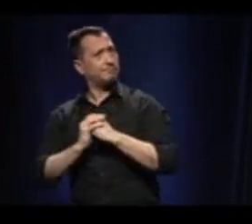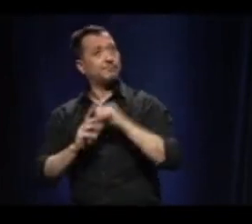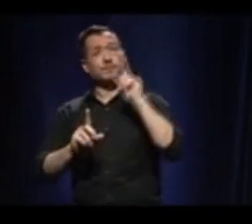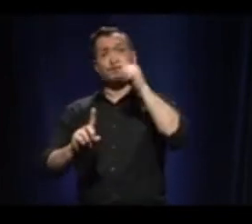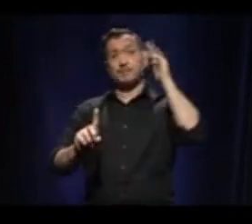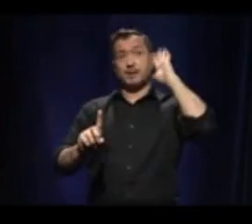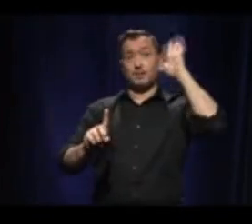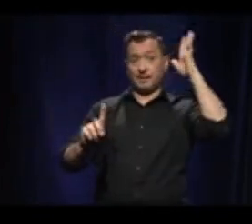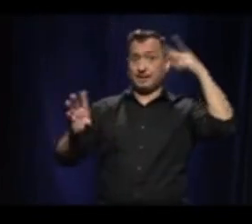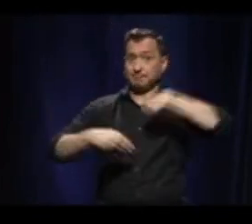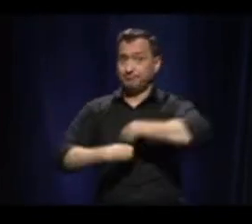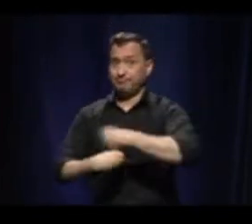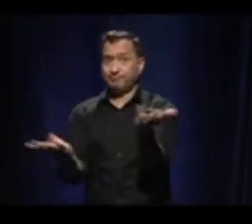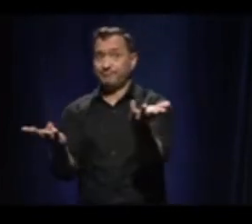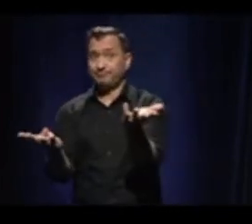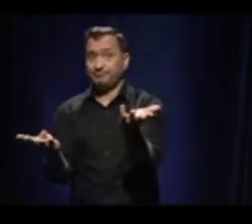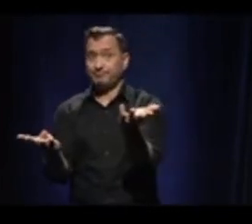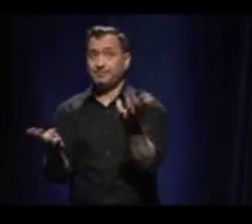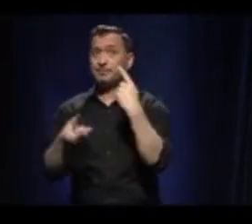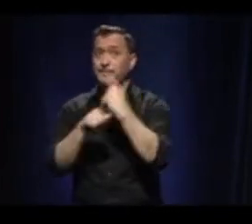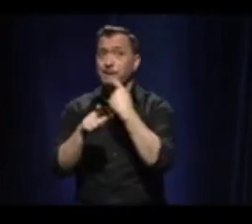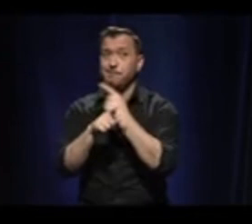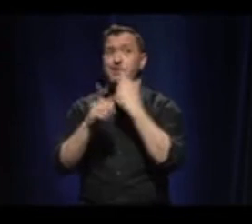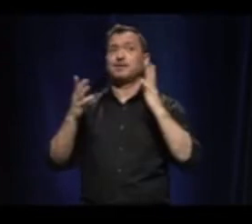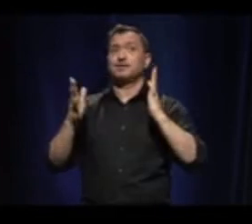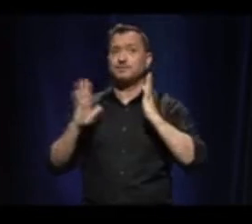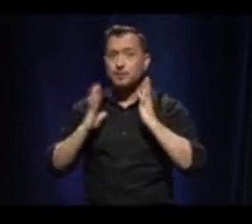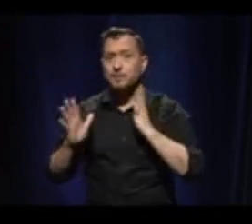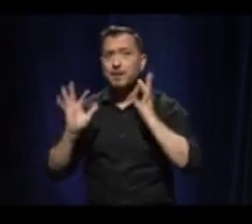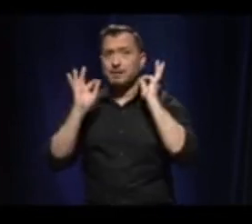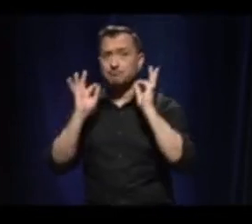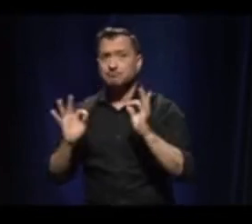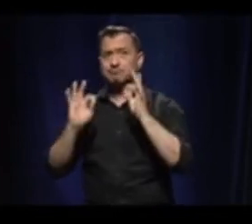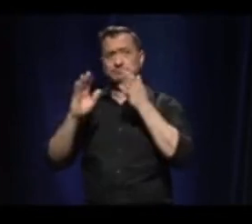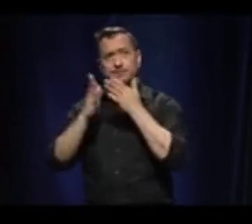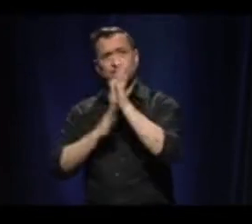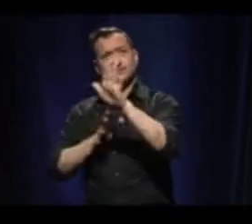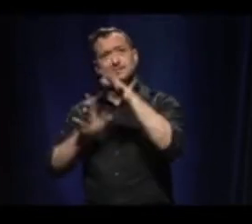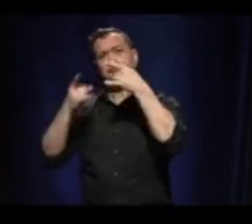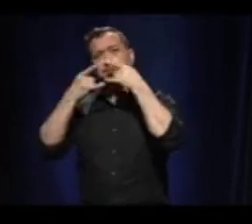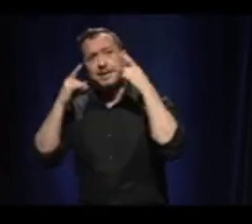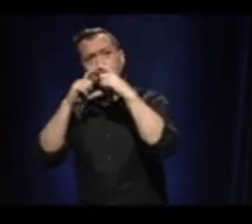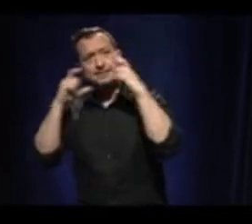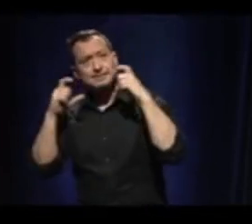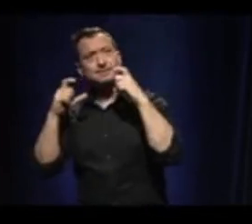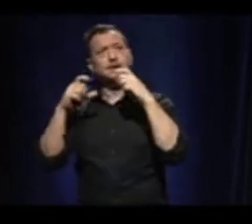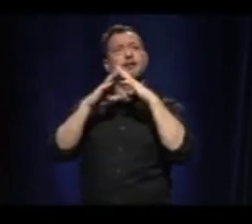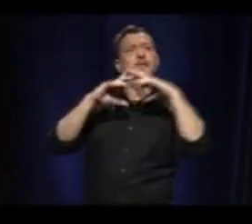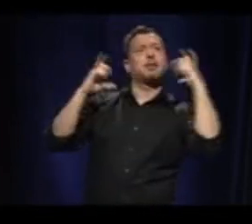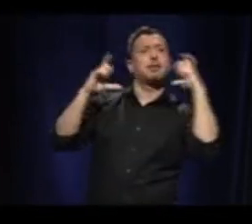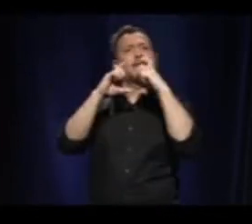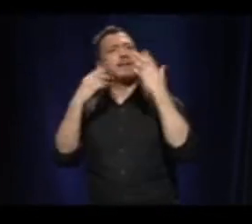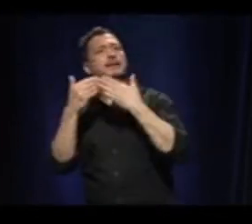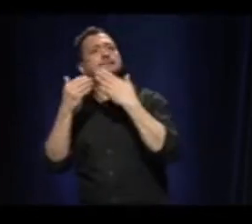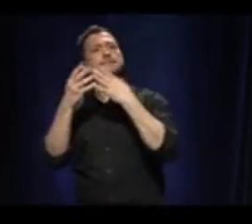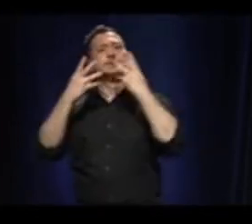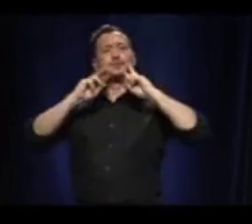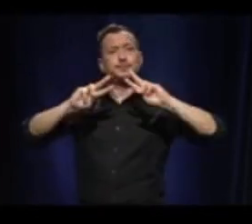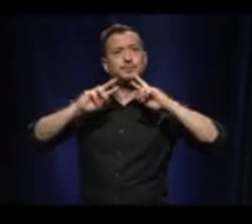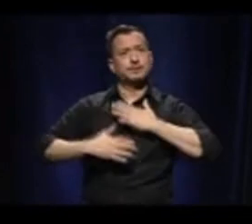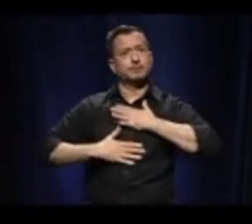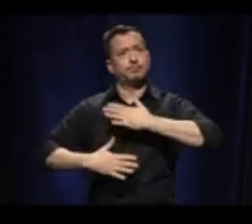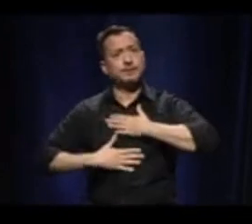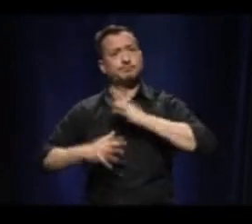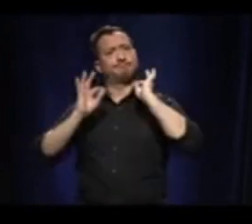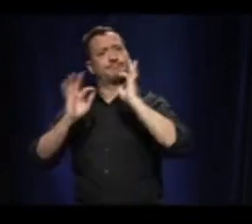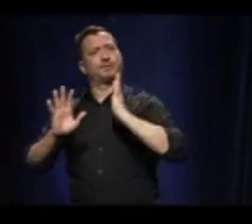lighter, easier to do. So I think it's a very important measure that we are adding in the